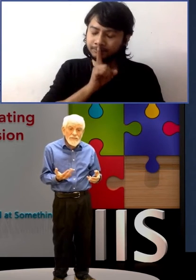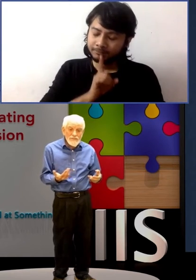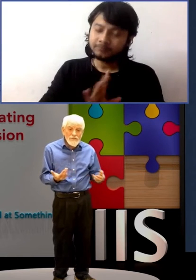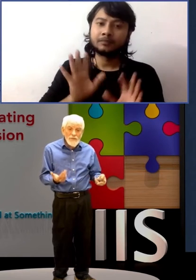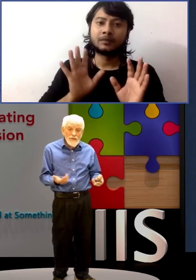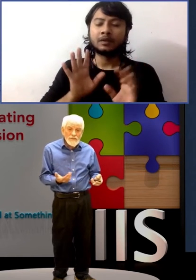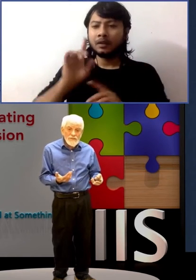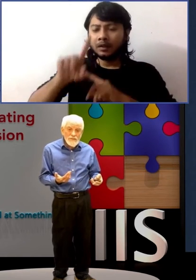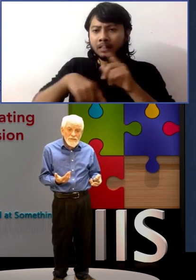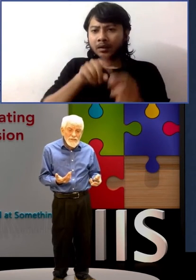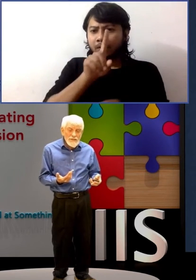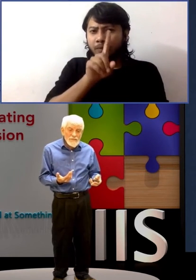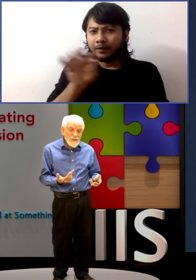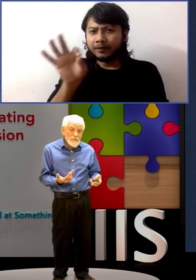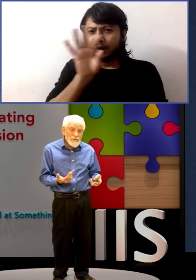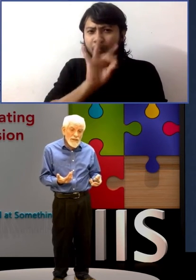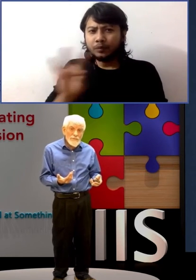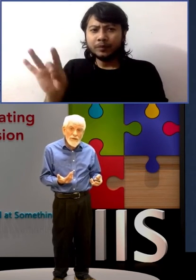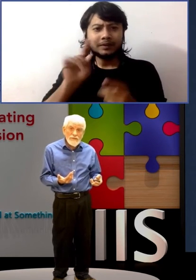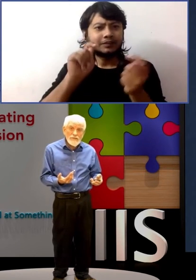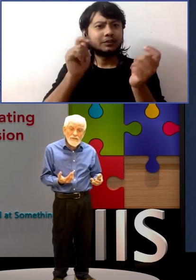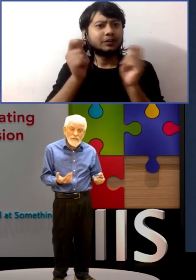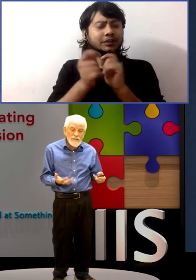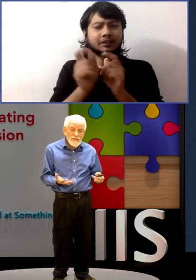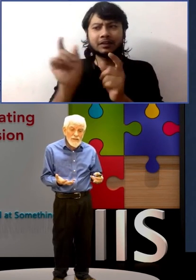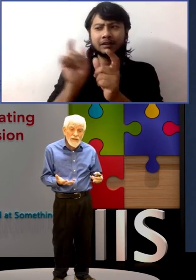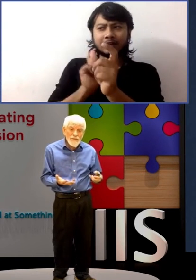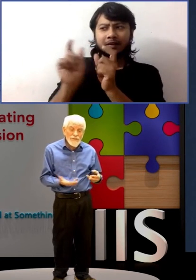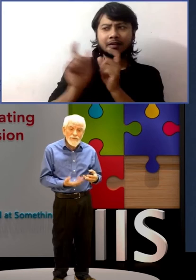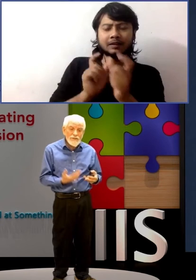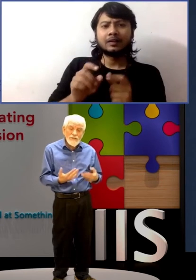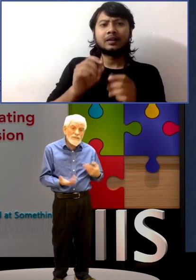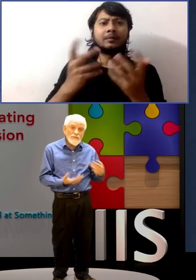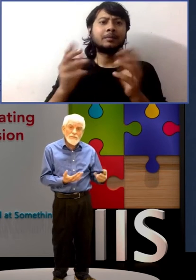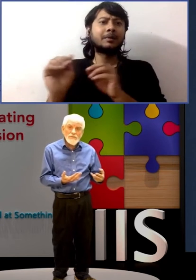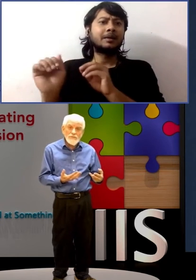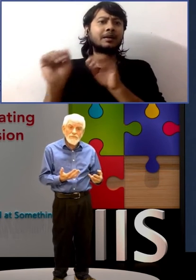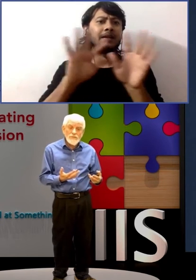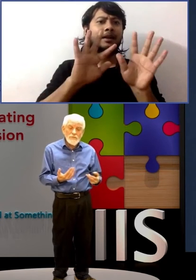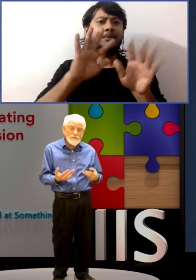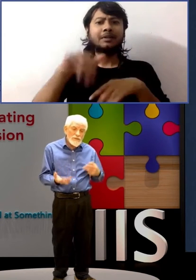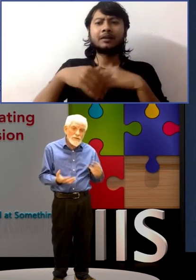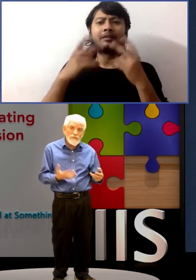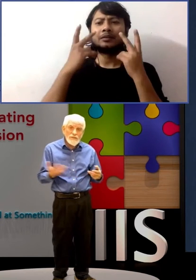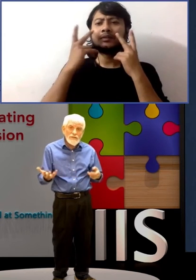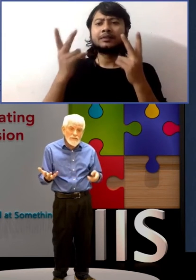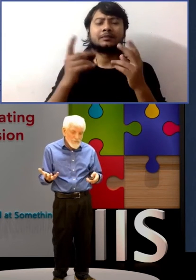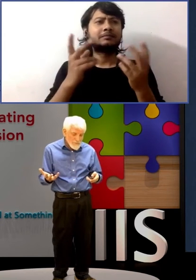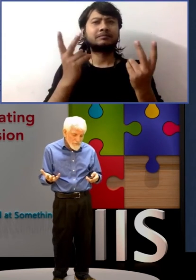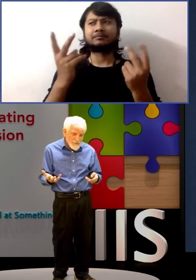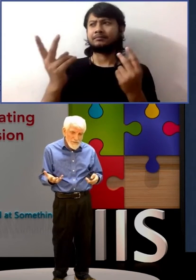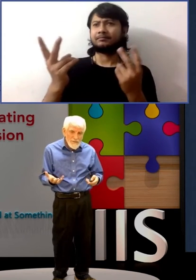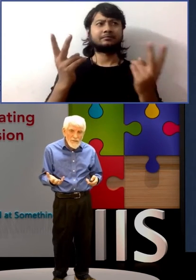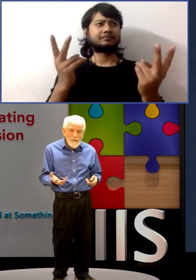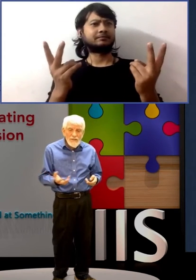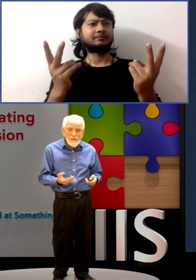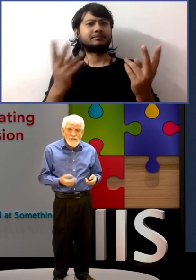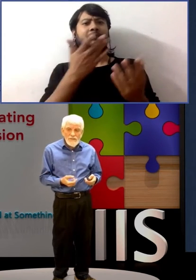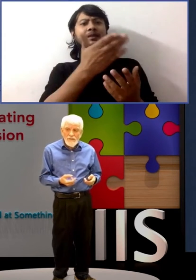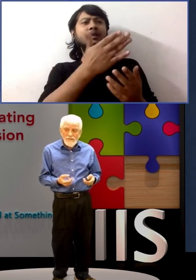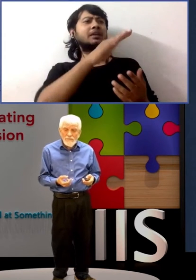after several months, maybe ten months, I don't think you can tell the difference between her and a typical kid.